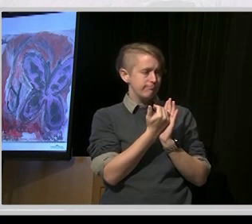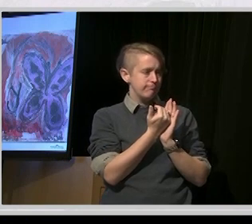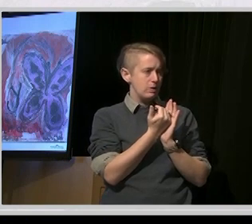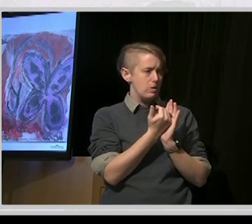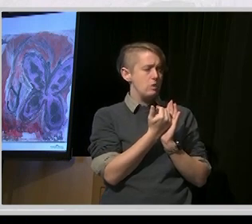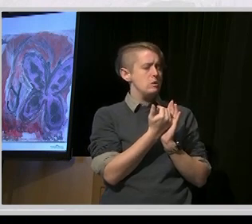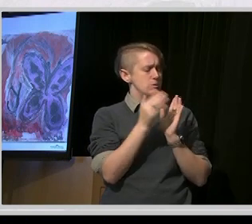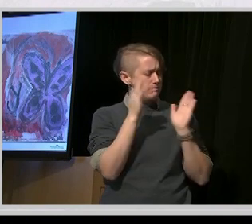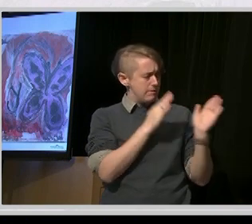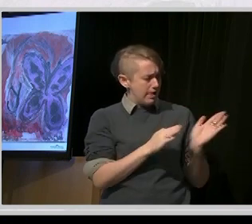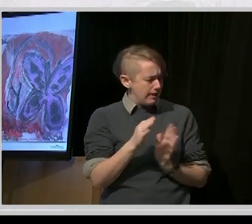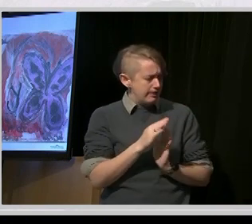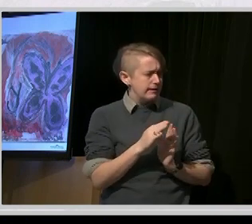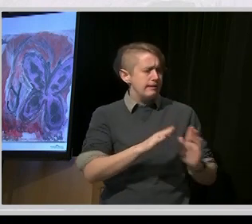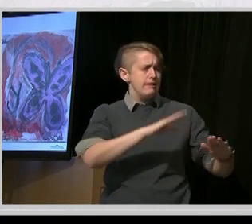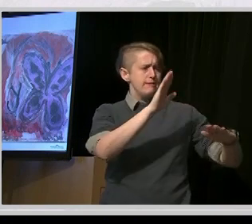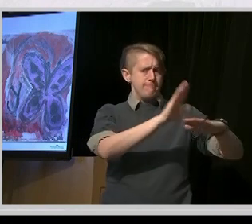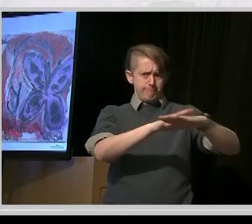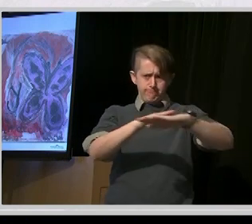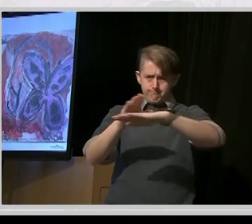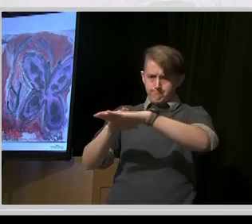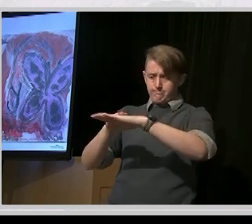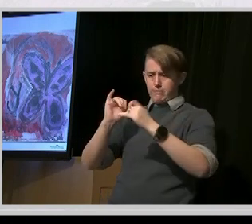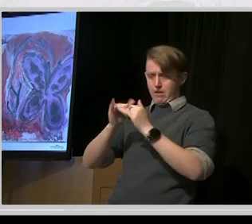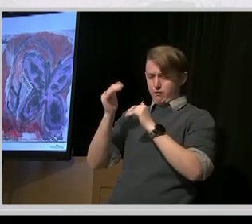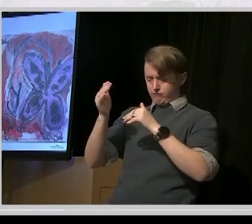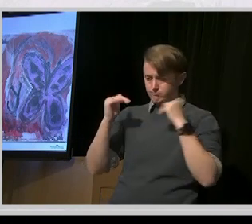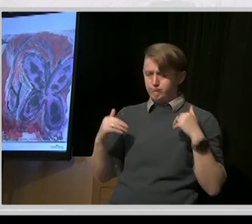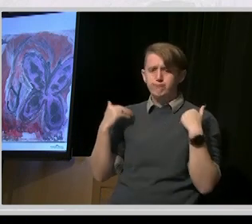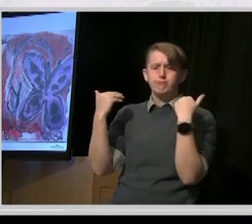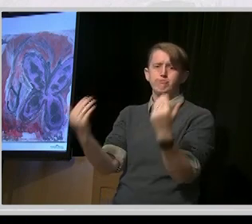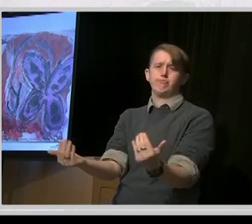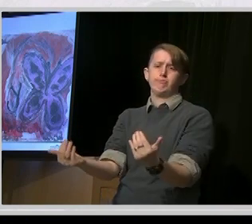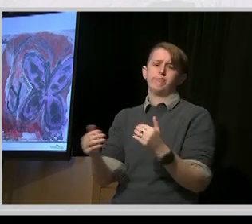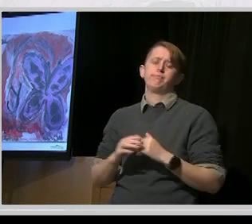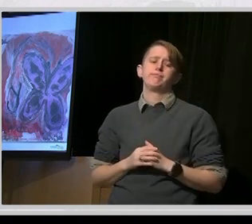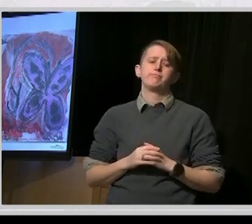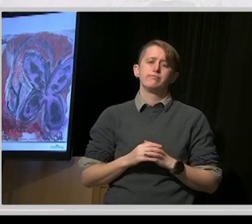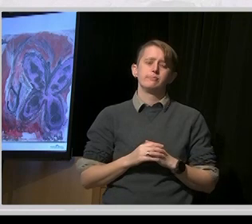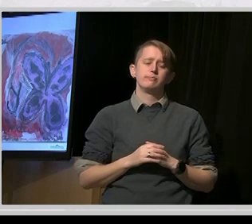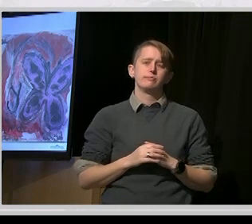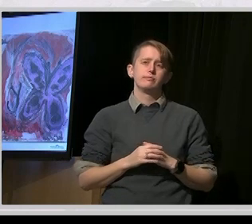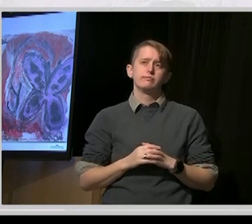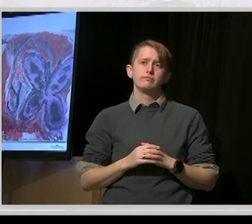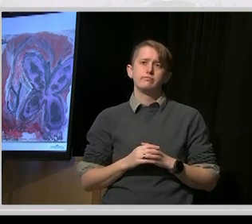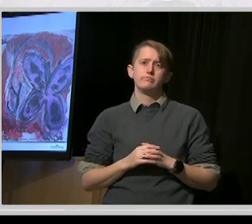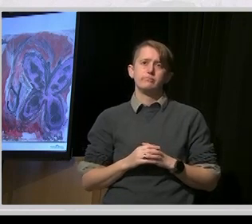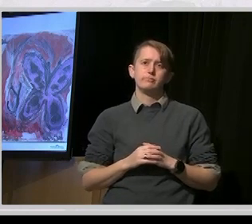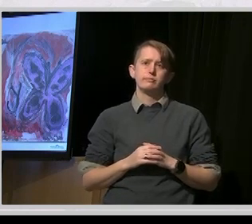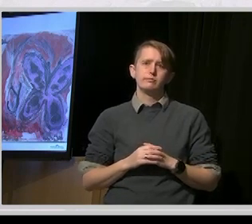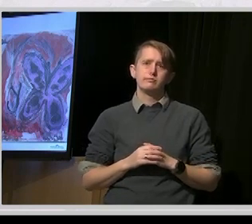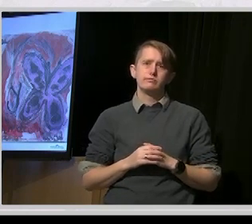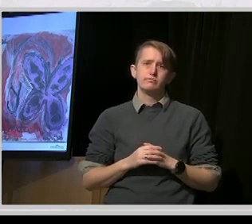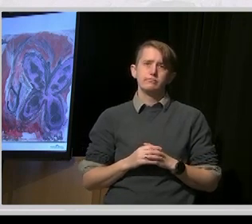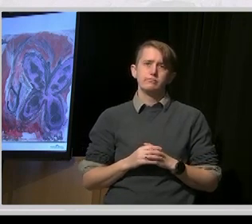on how to proceed with those elements. We also will